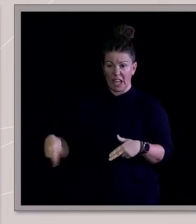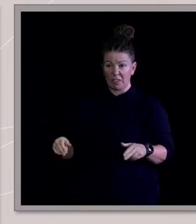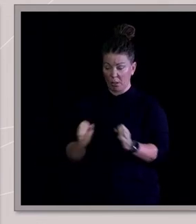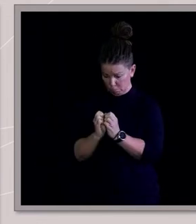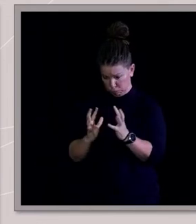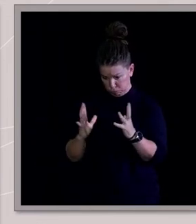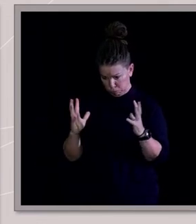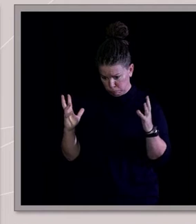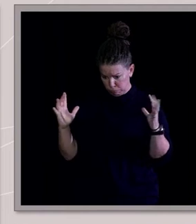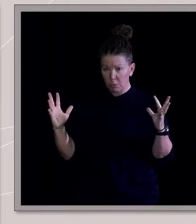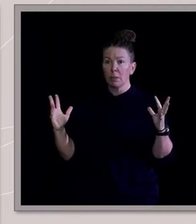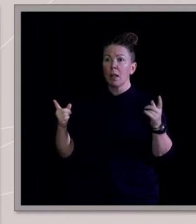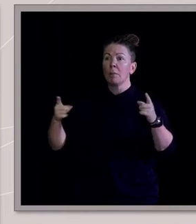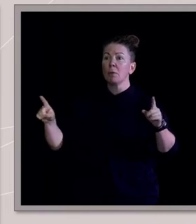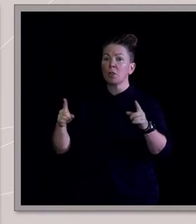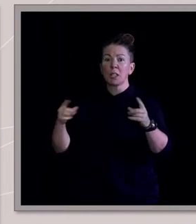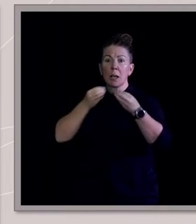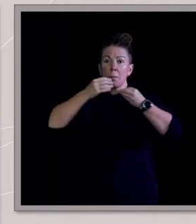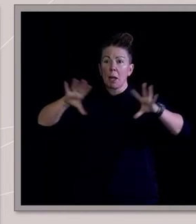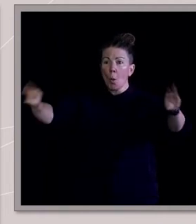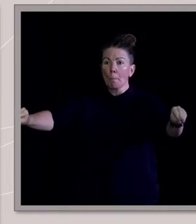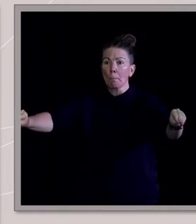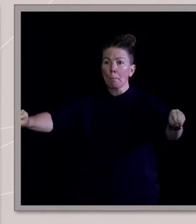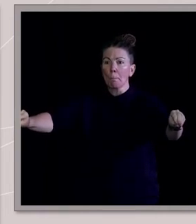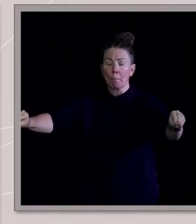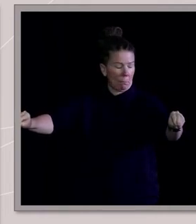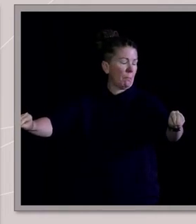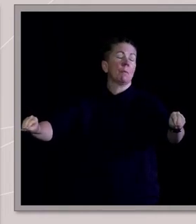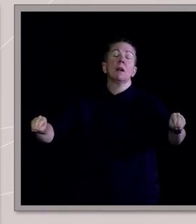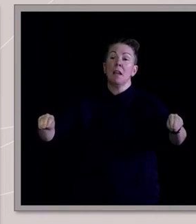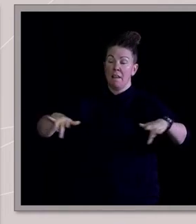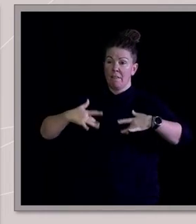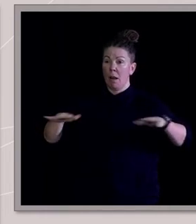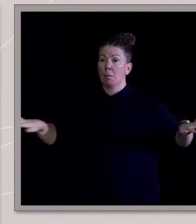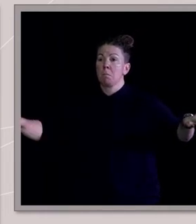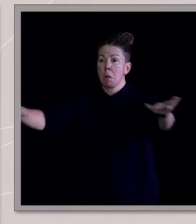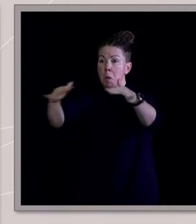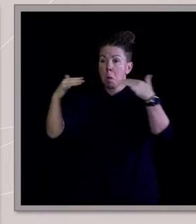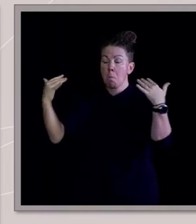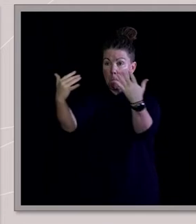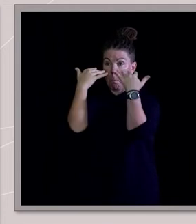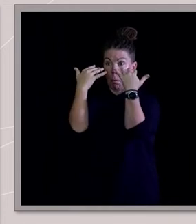It's like the whole, the music, the party all ground to a hold. was probably just in my head, but it felt like everyone was looking at us going,